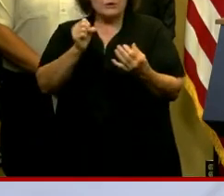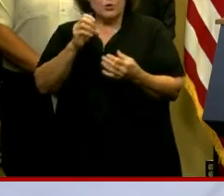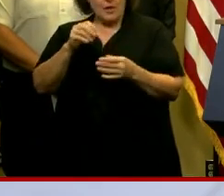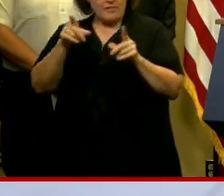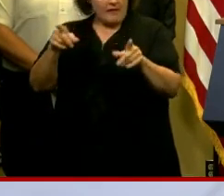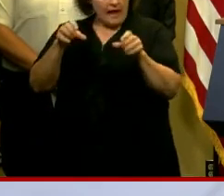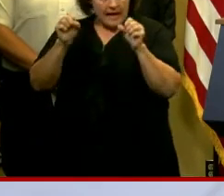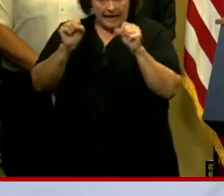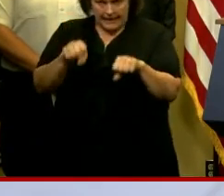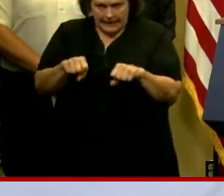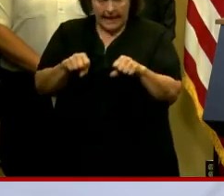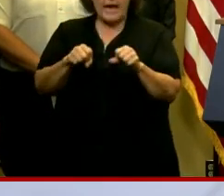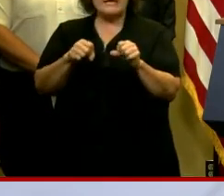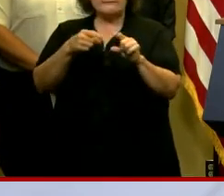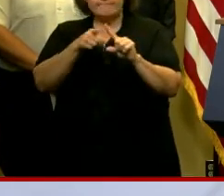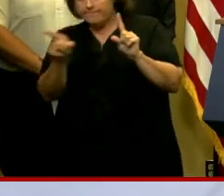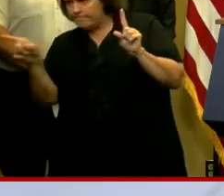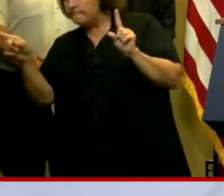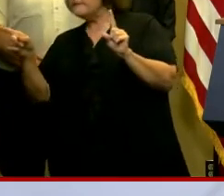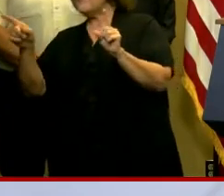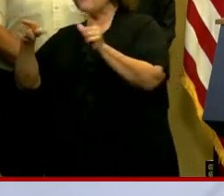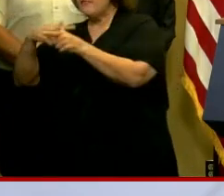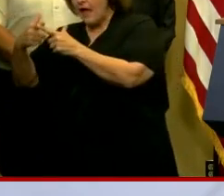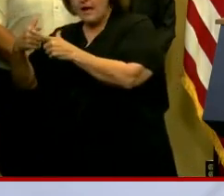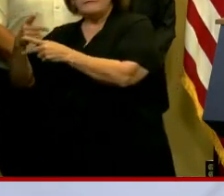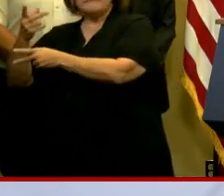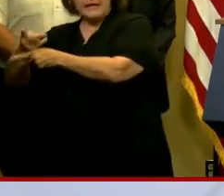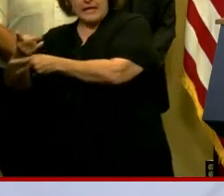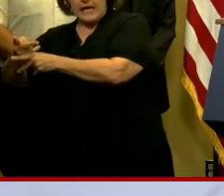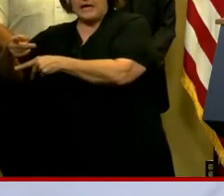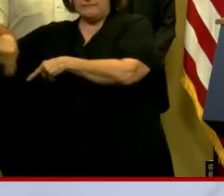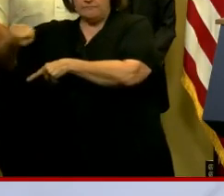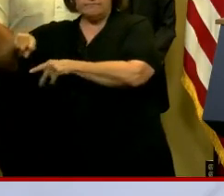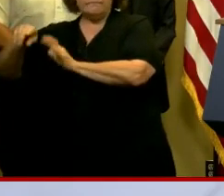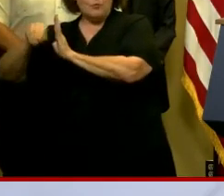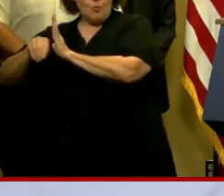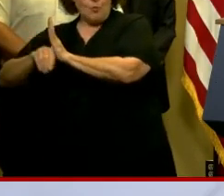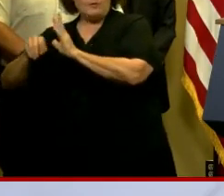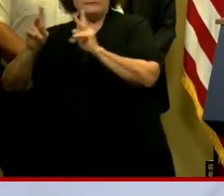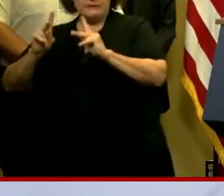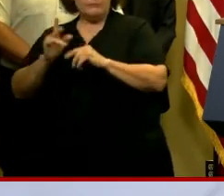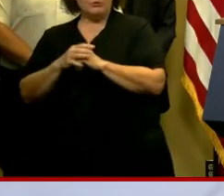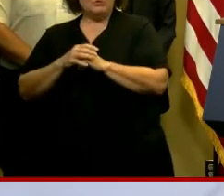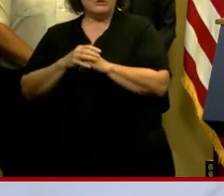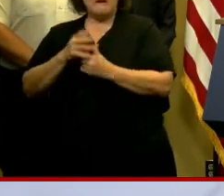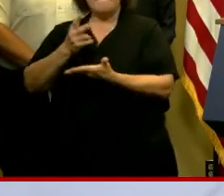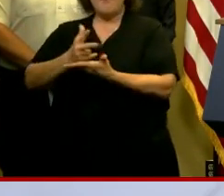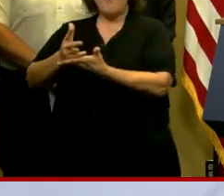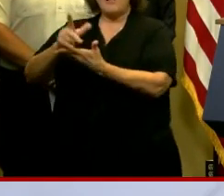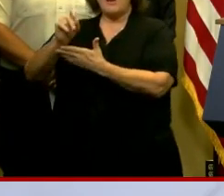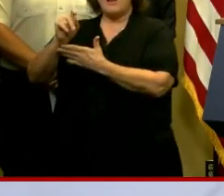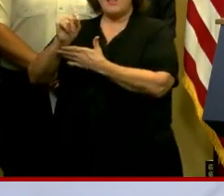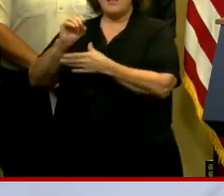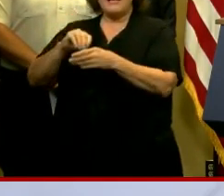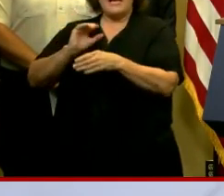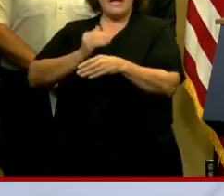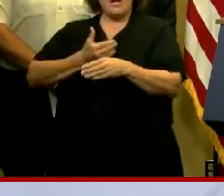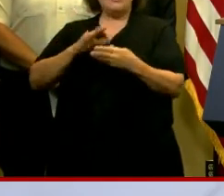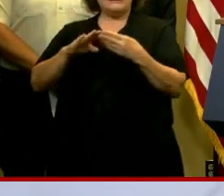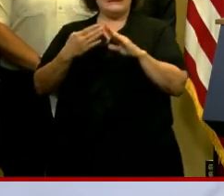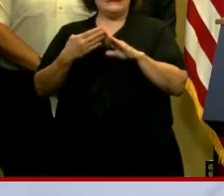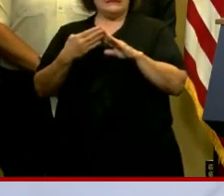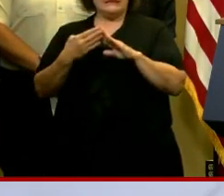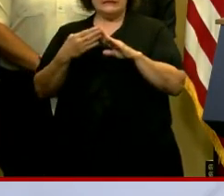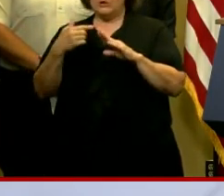pivot to taking care of you, the city of New Orleans. The parking lot in our city, we've suspended